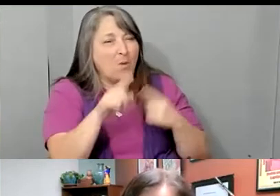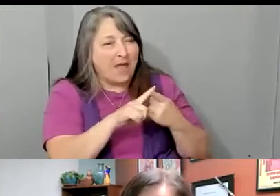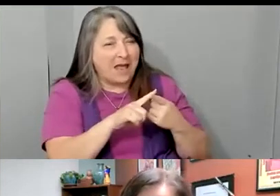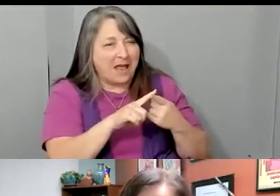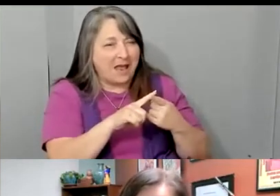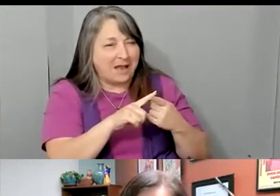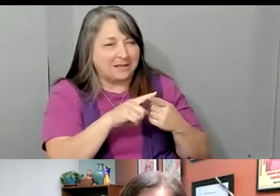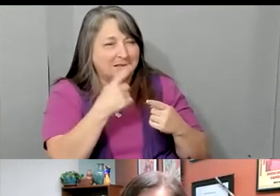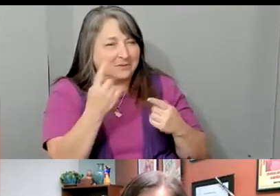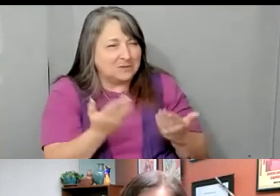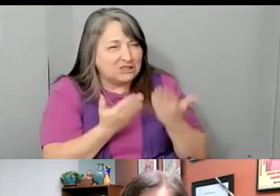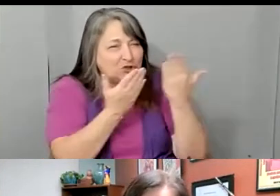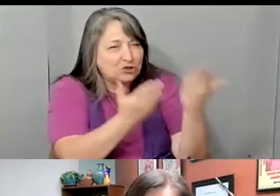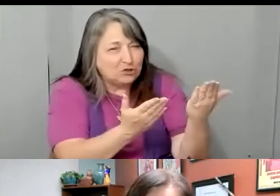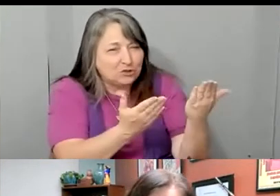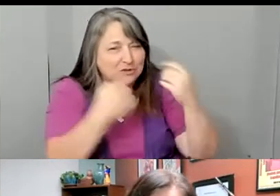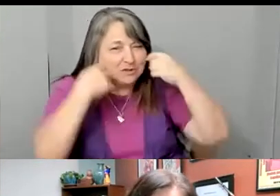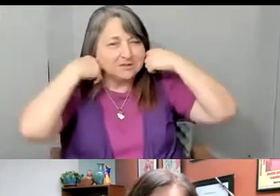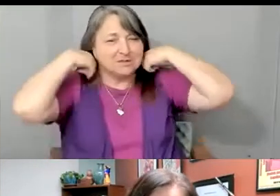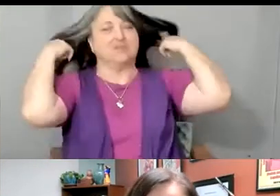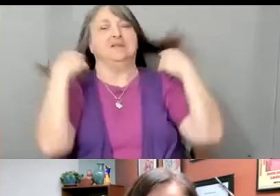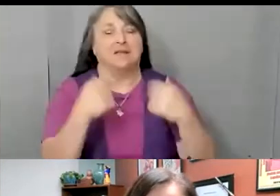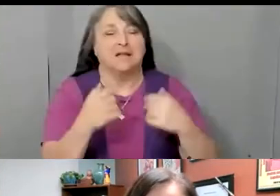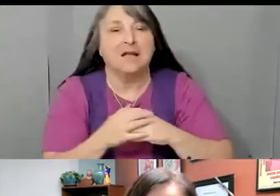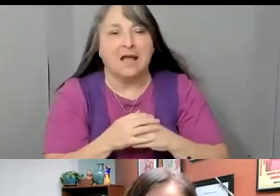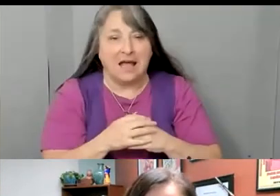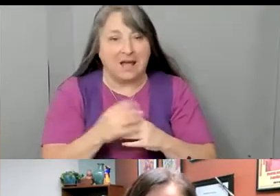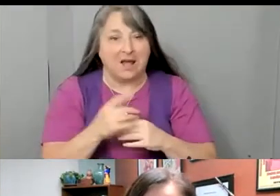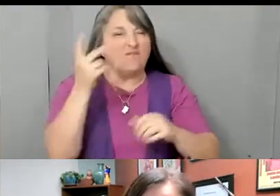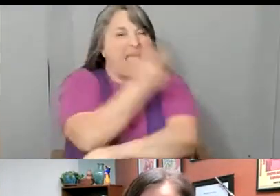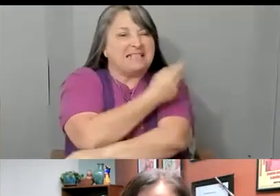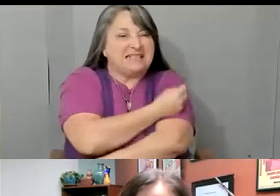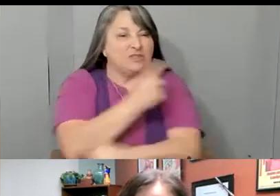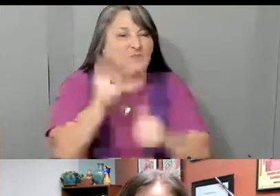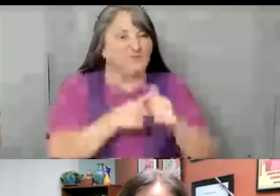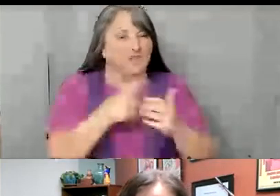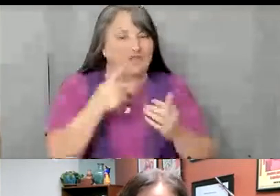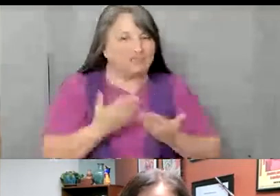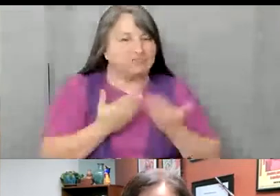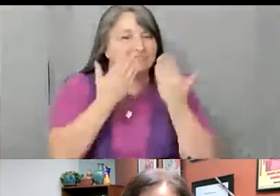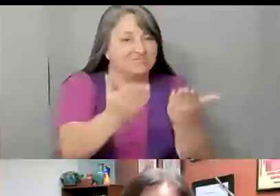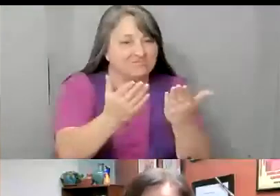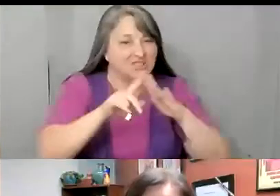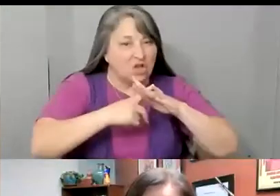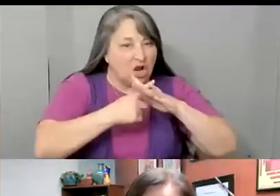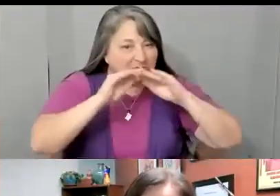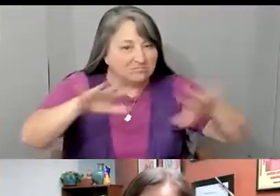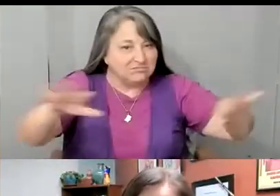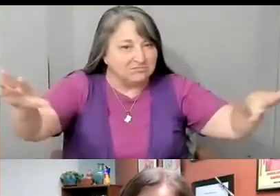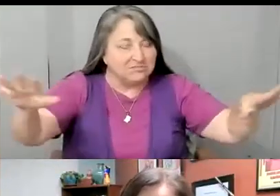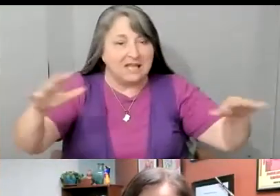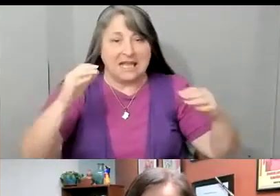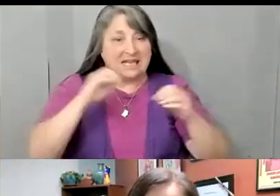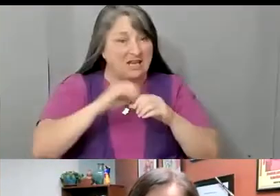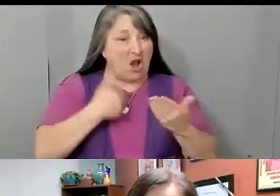right? And there was so much hesitancy around the vaccine in our community for many reasons. And I don't think it was really